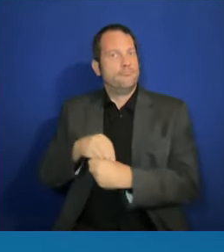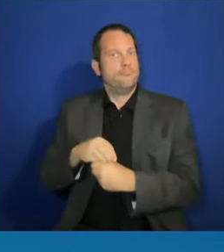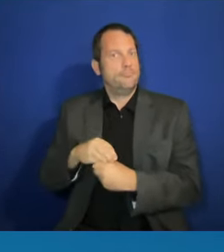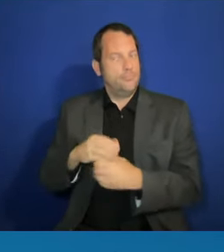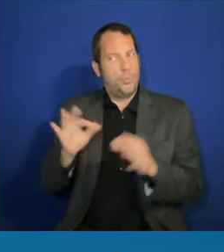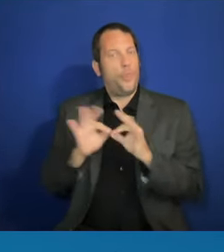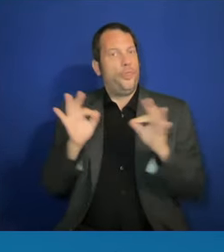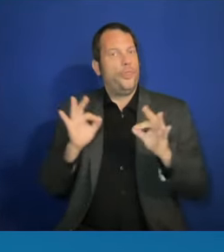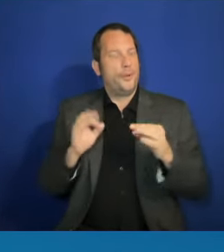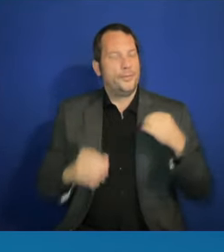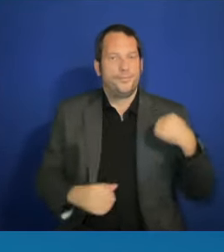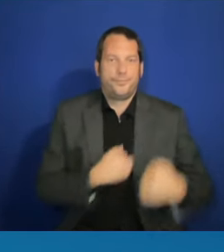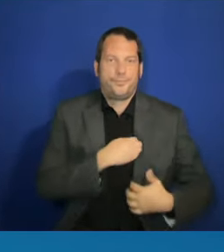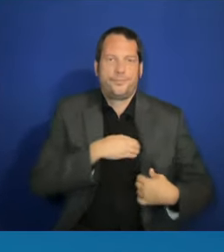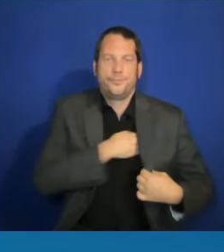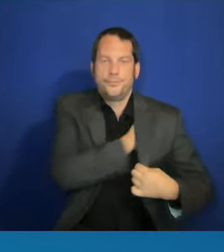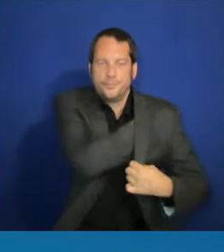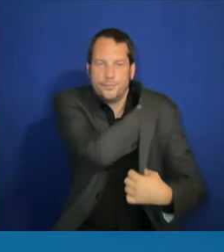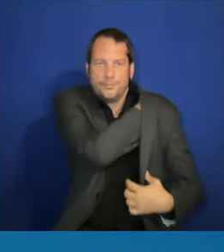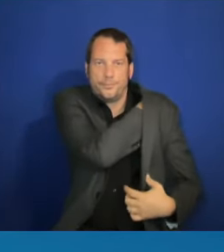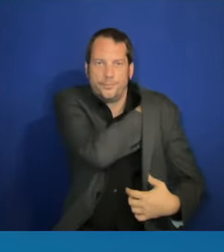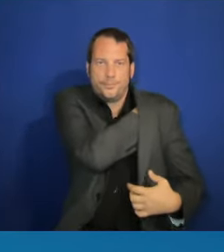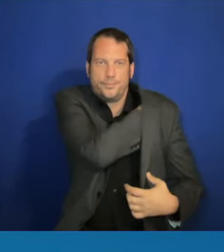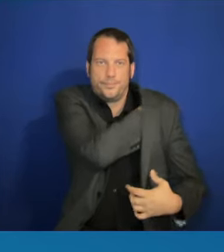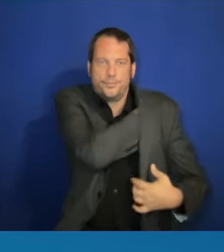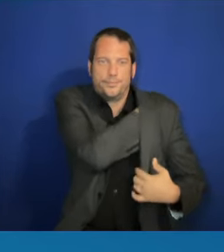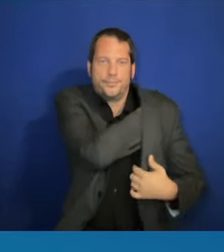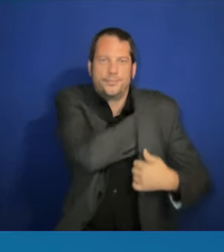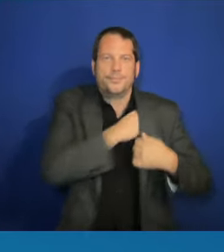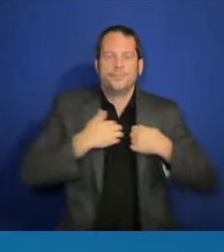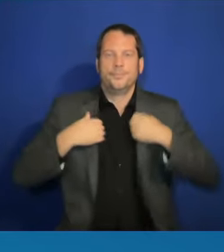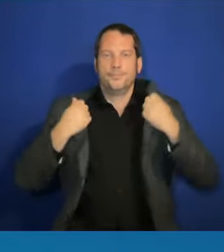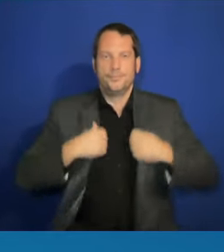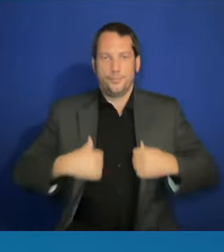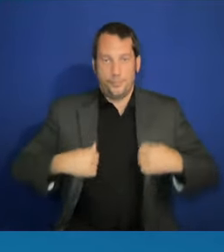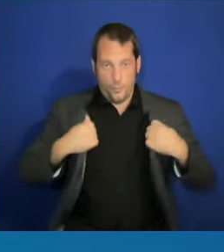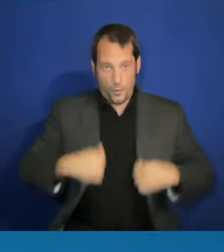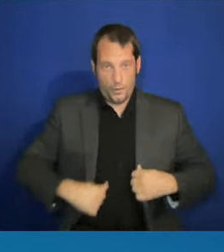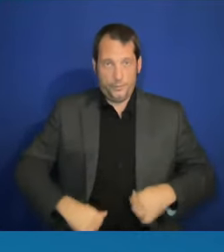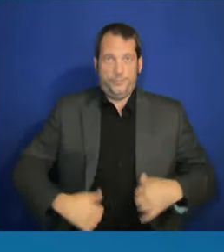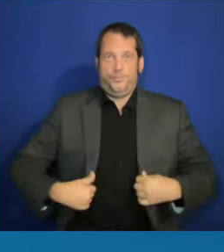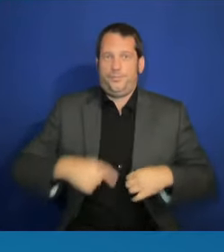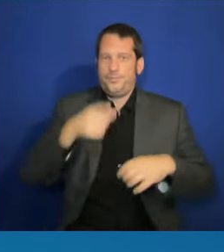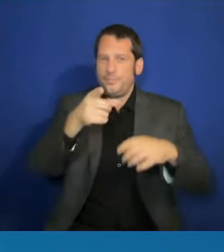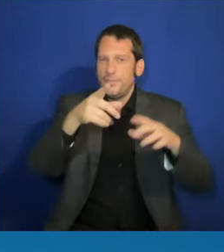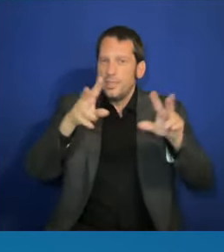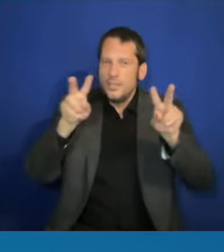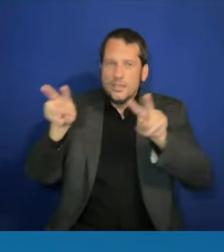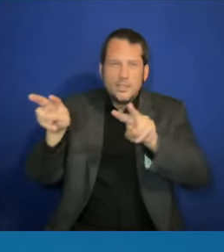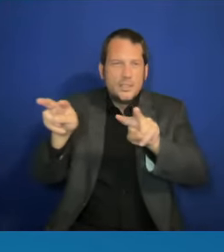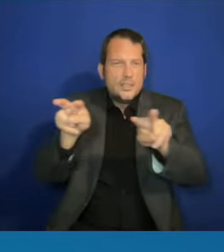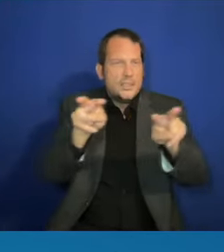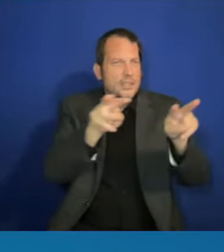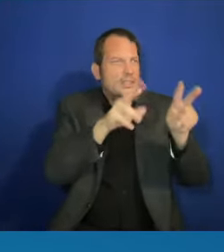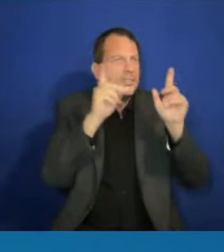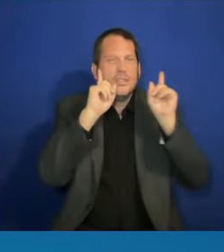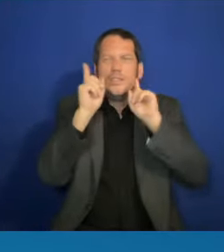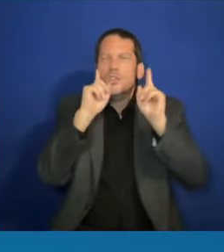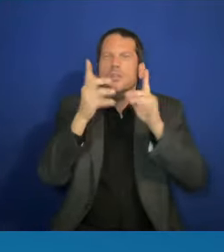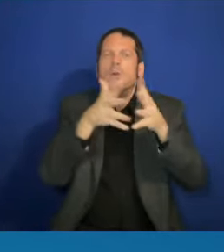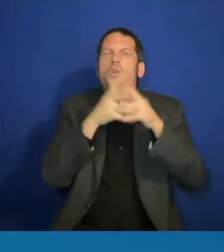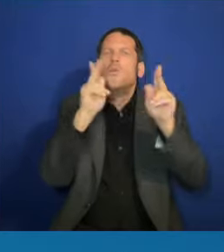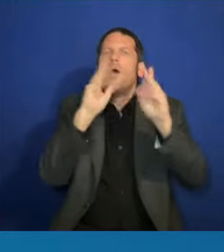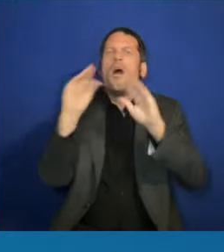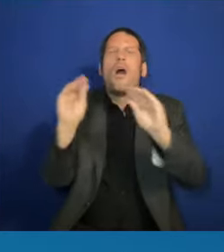What are you seeing and hearing from the American people? First, let me say it's an honor to be with you, John.